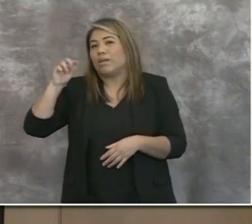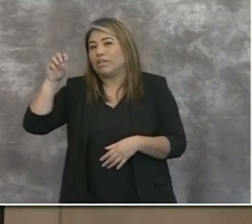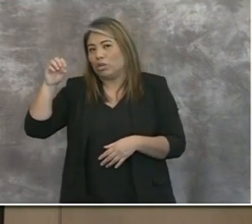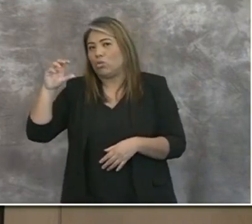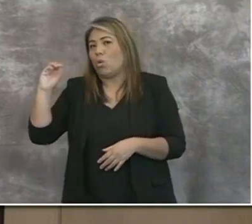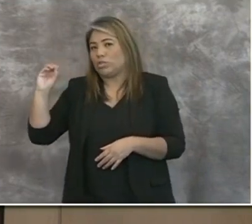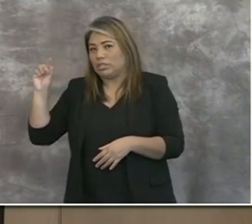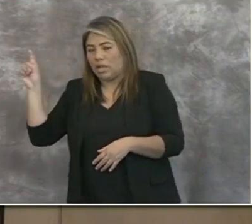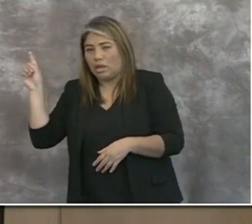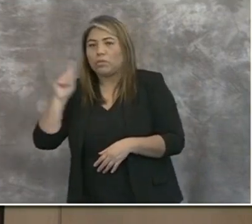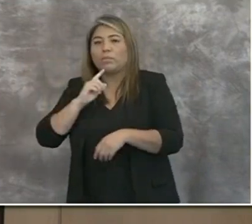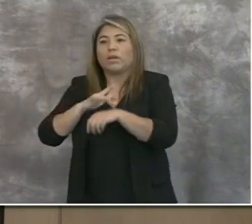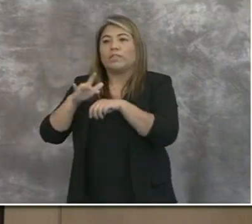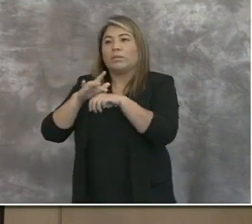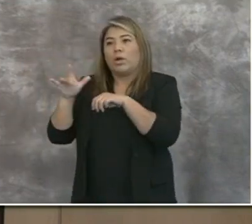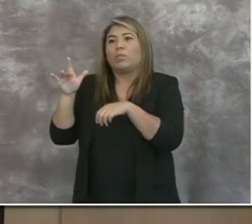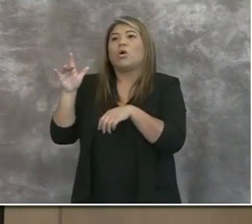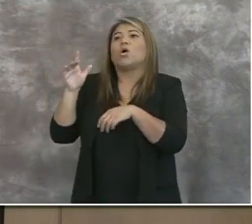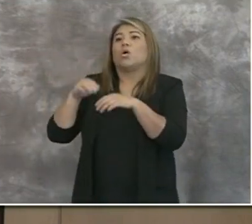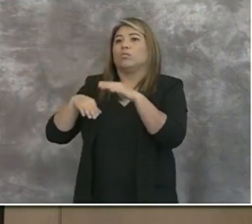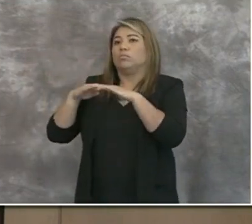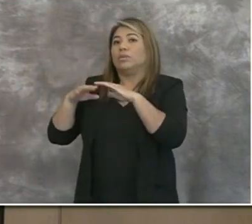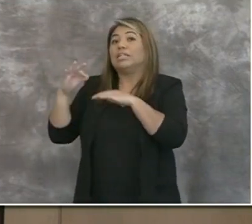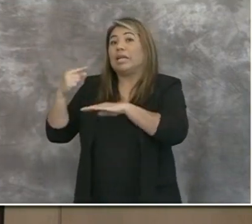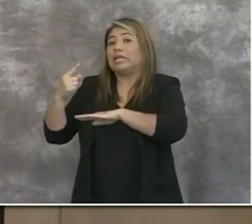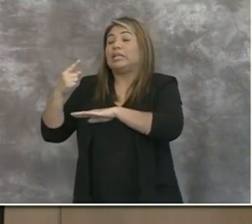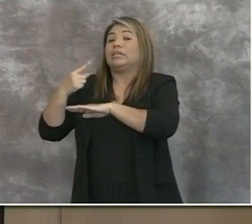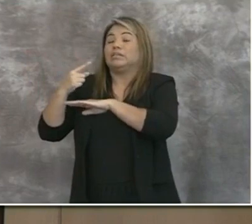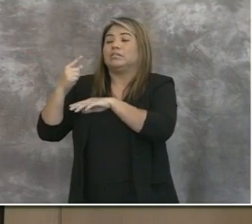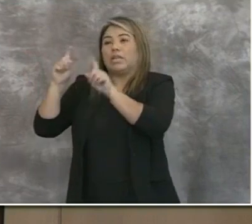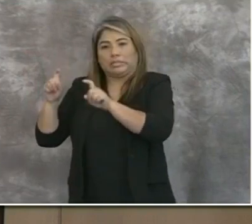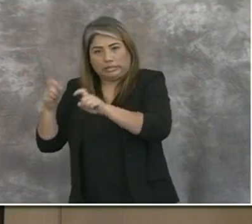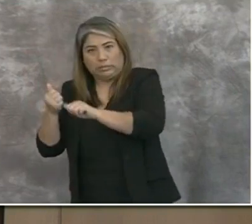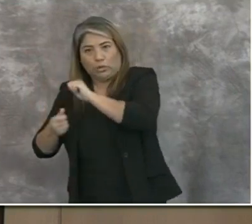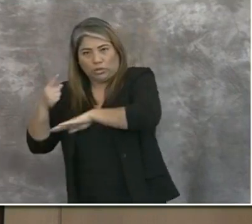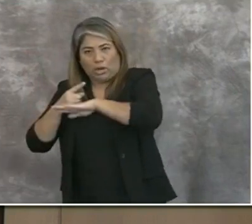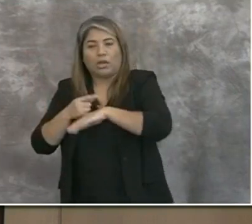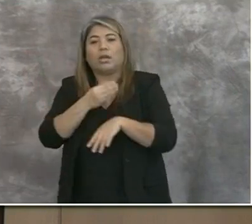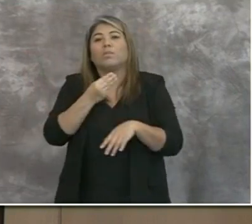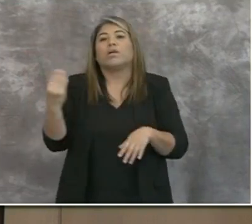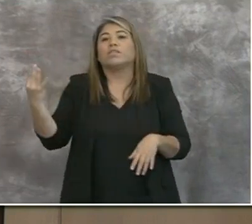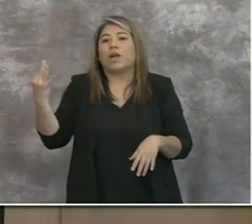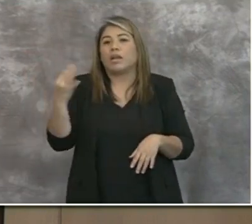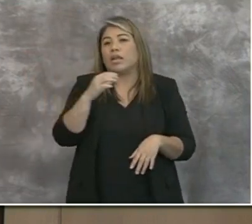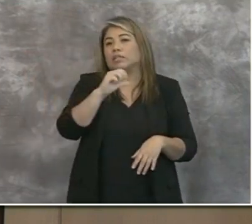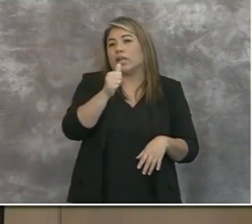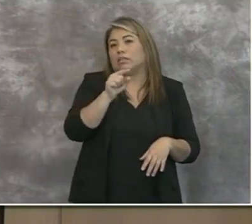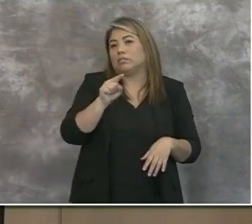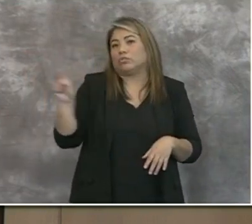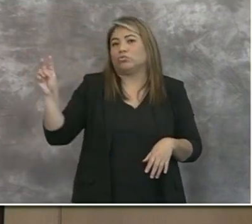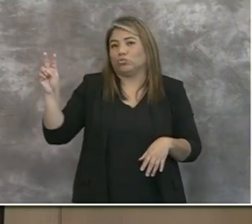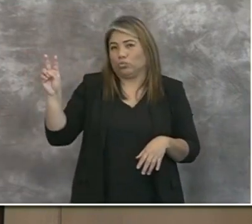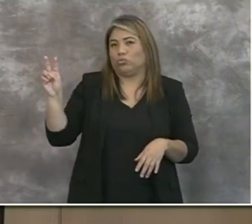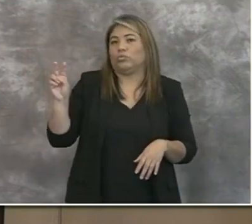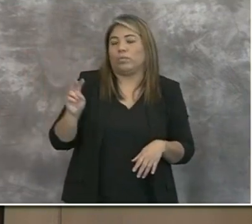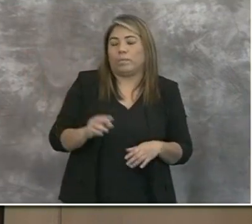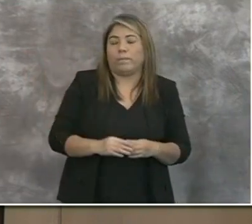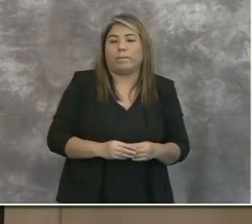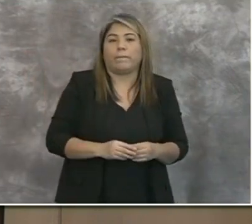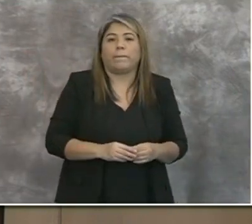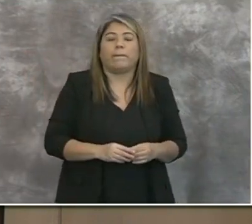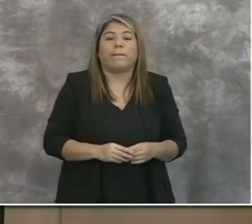It will be available for up to 90 tests per day and will be open Monday through Friday, 10 a.m. to 2 p.m.